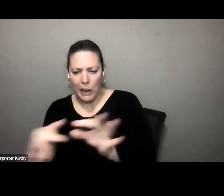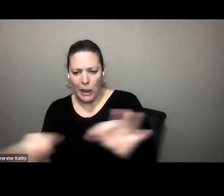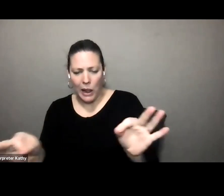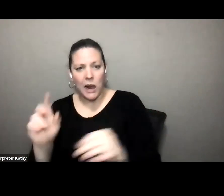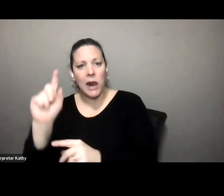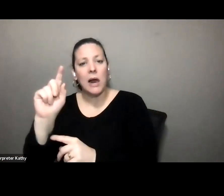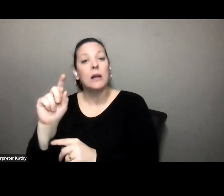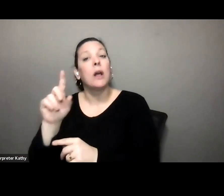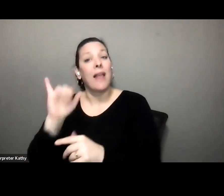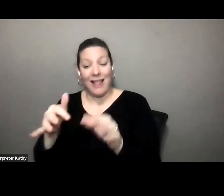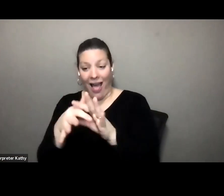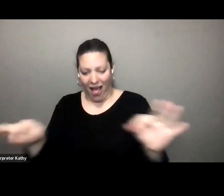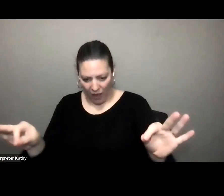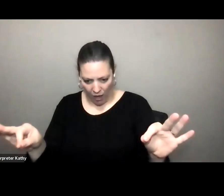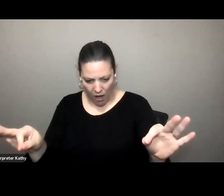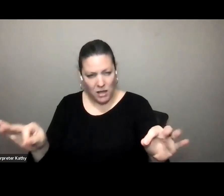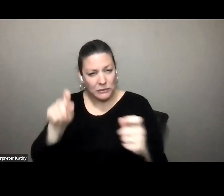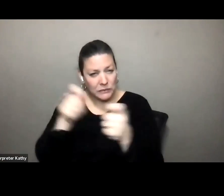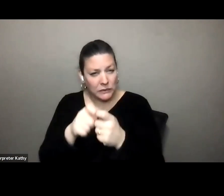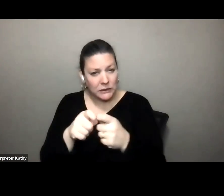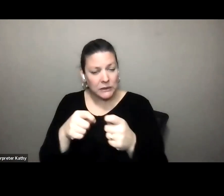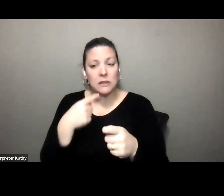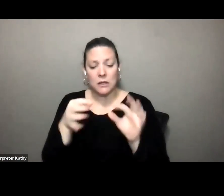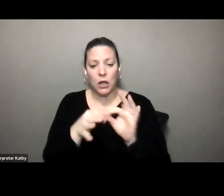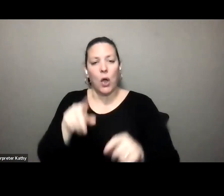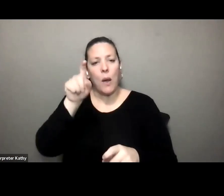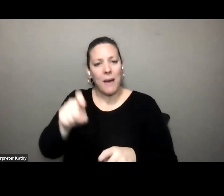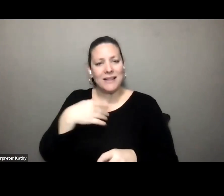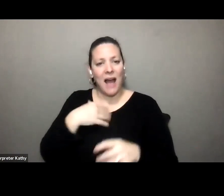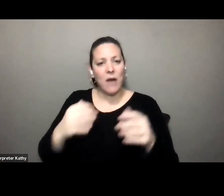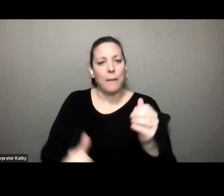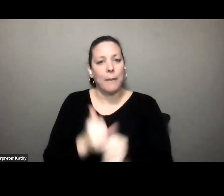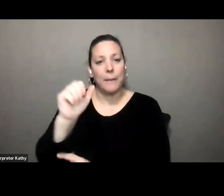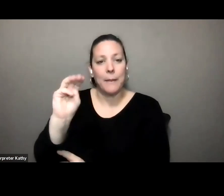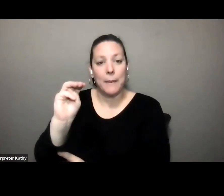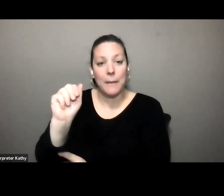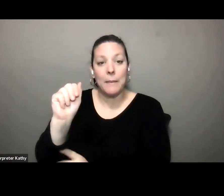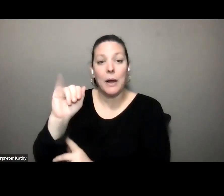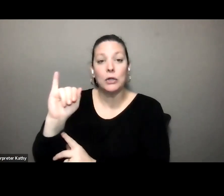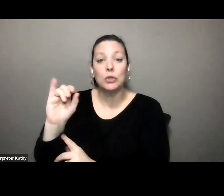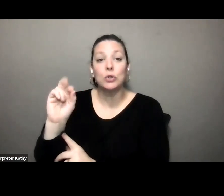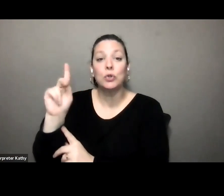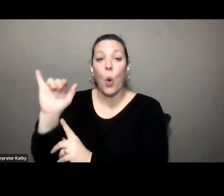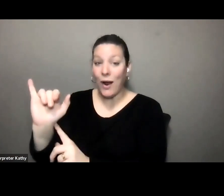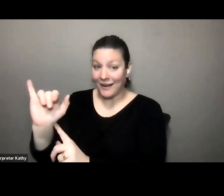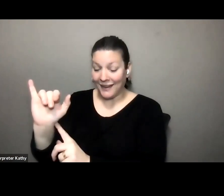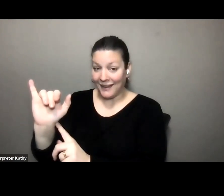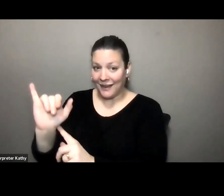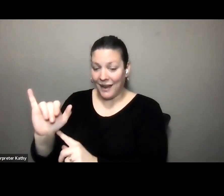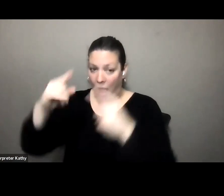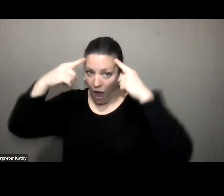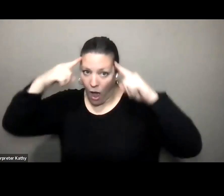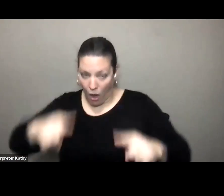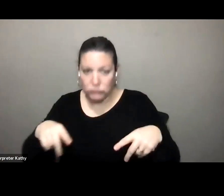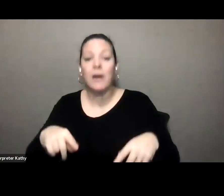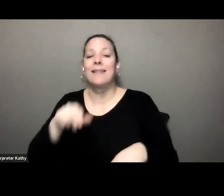or so that the language states that you need majority consent instead of how it's currently written which is unanimous and i say that over and over because